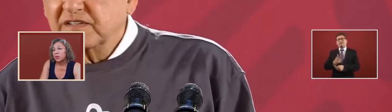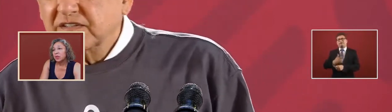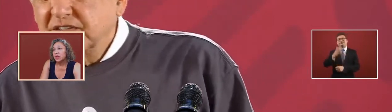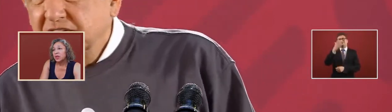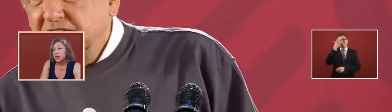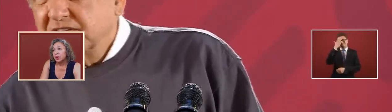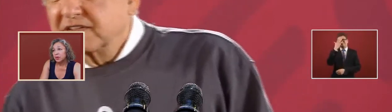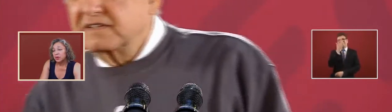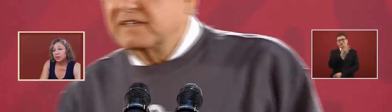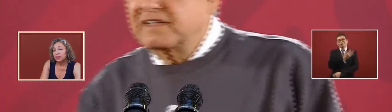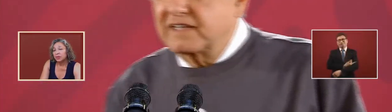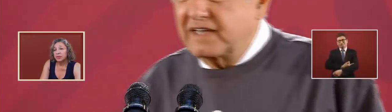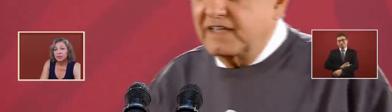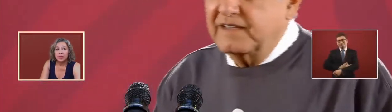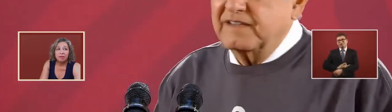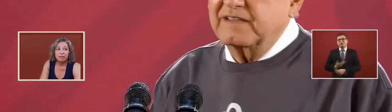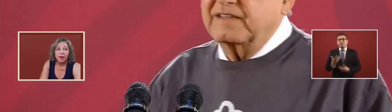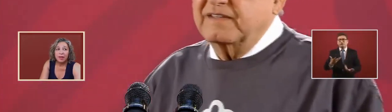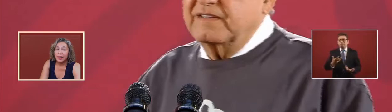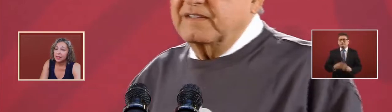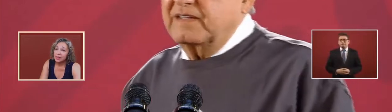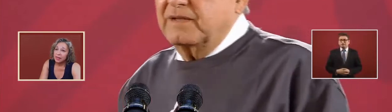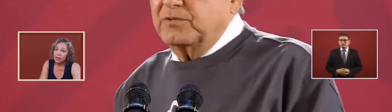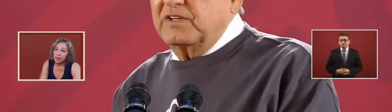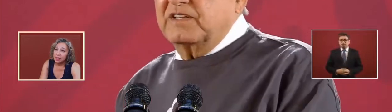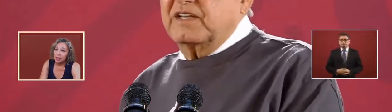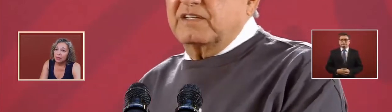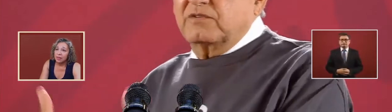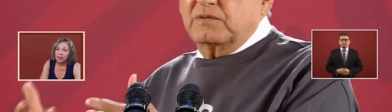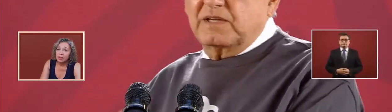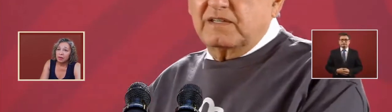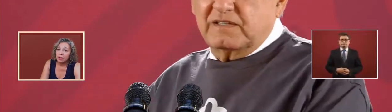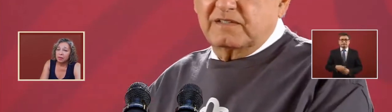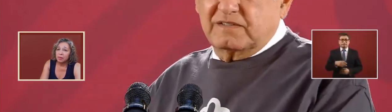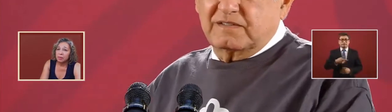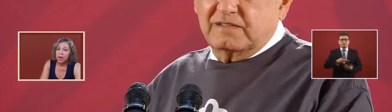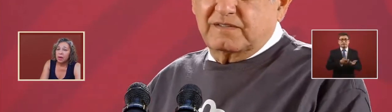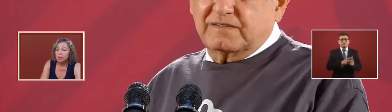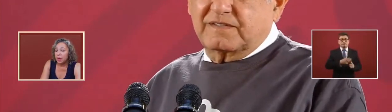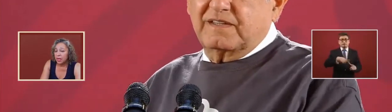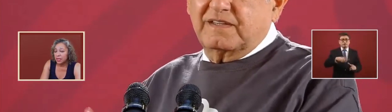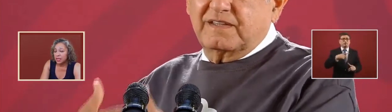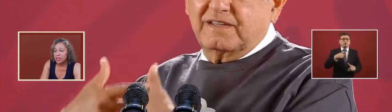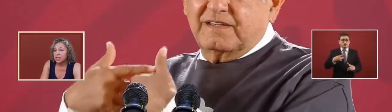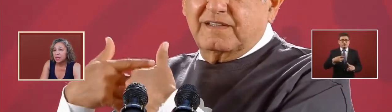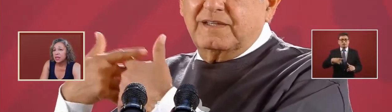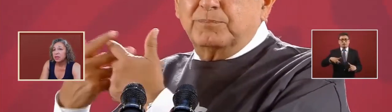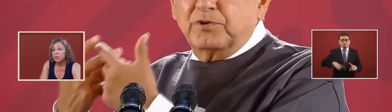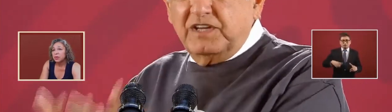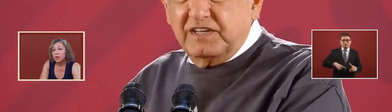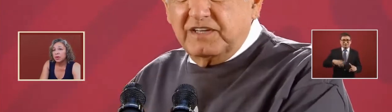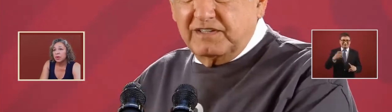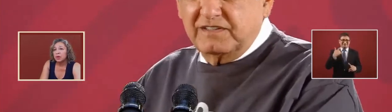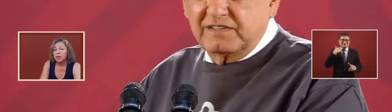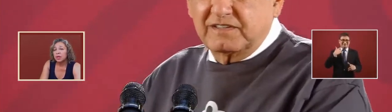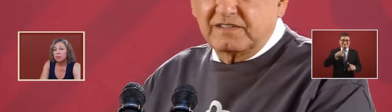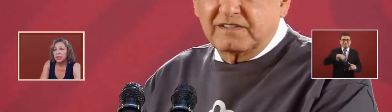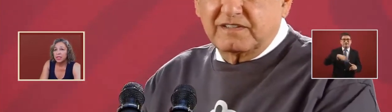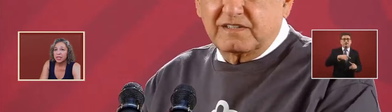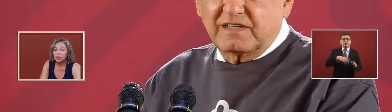you will know and find that the politics neoliberal